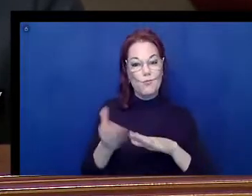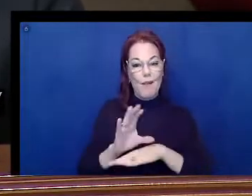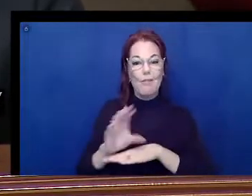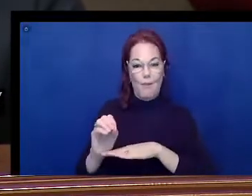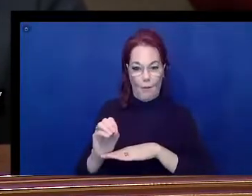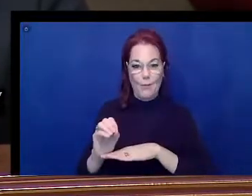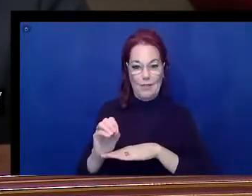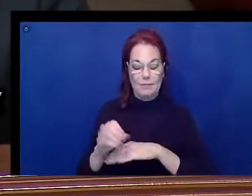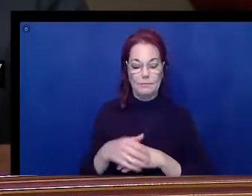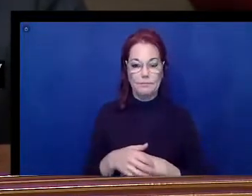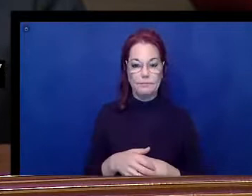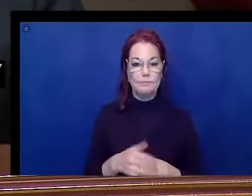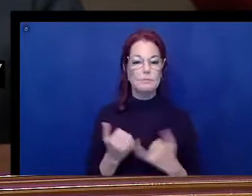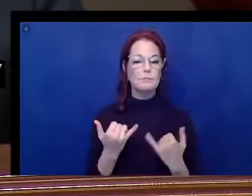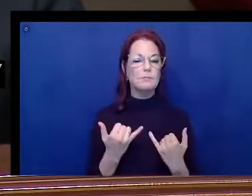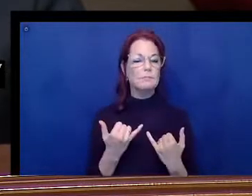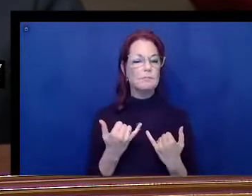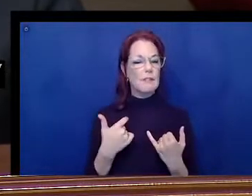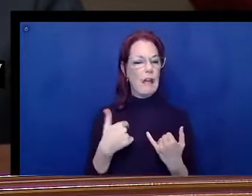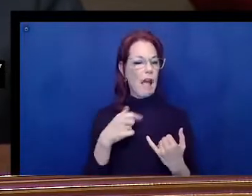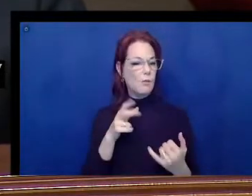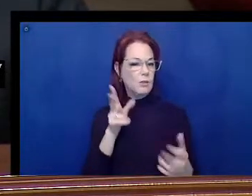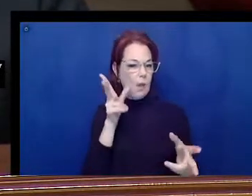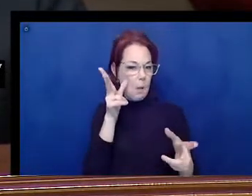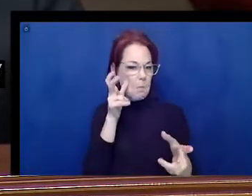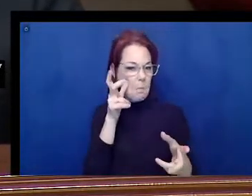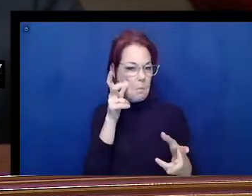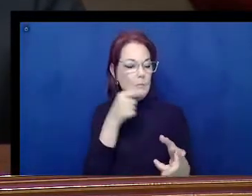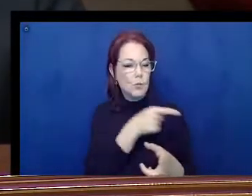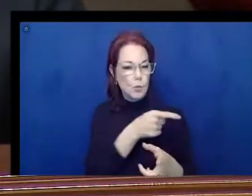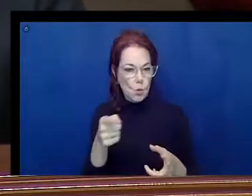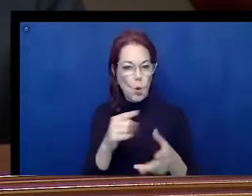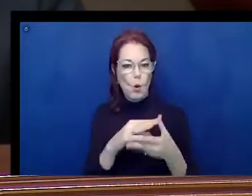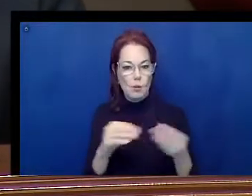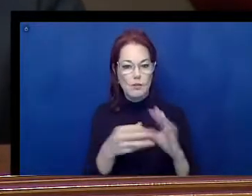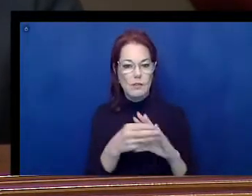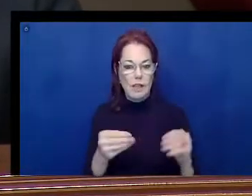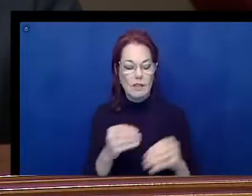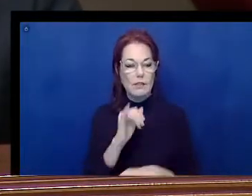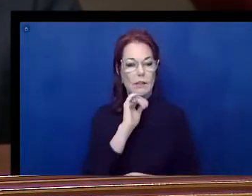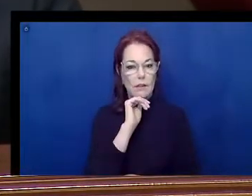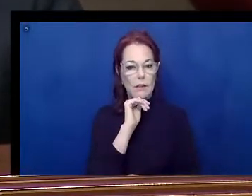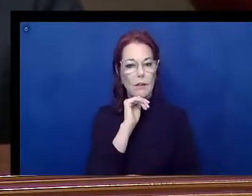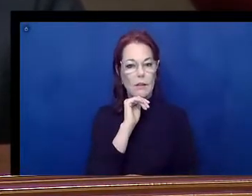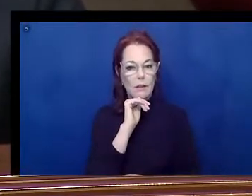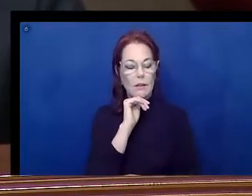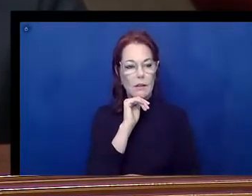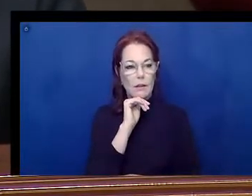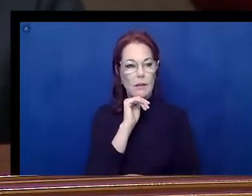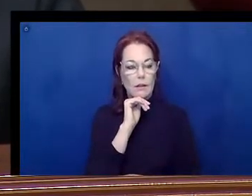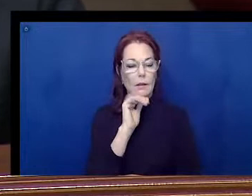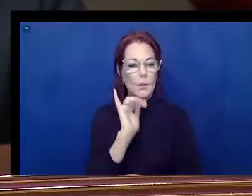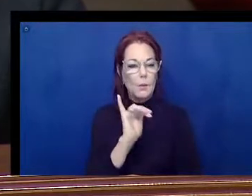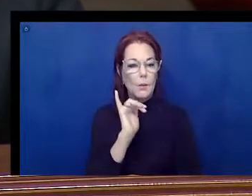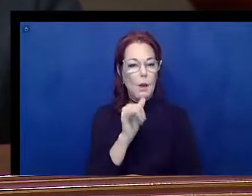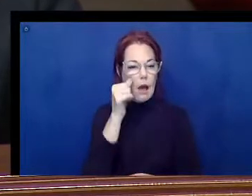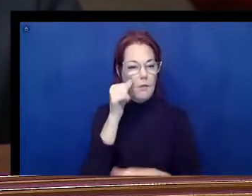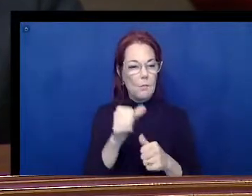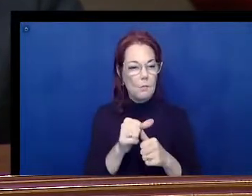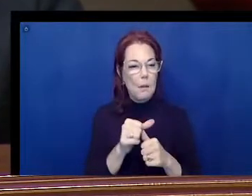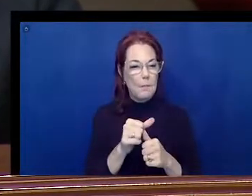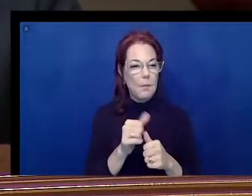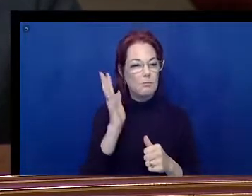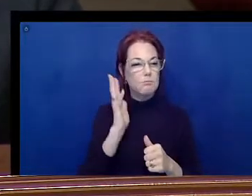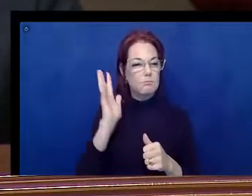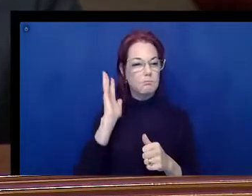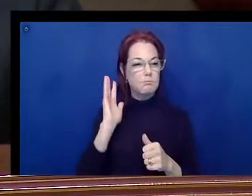to the testimony, and it is so reminiscent of what in the early days, where we weren't quite